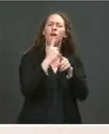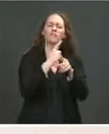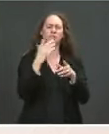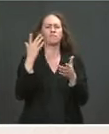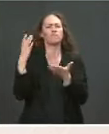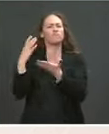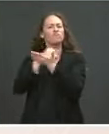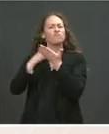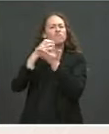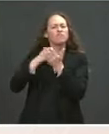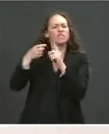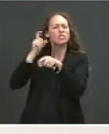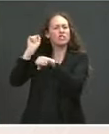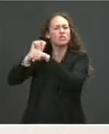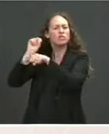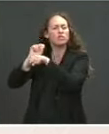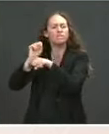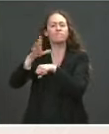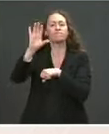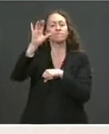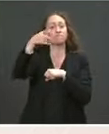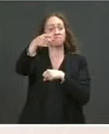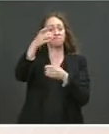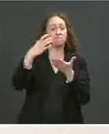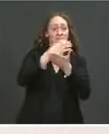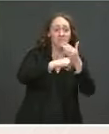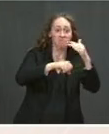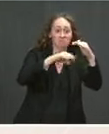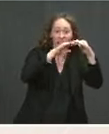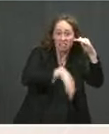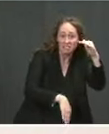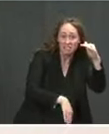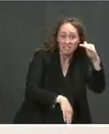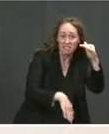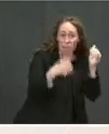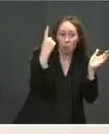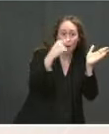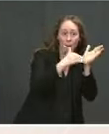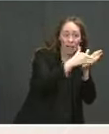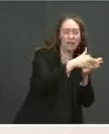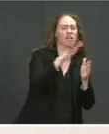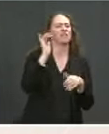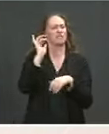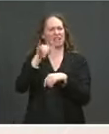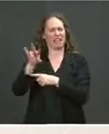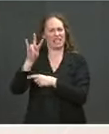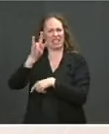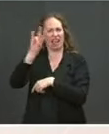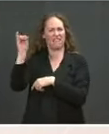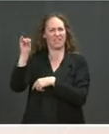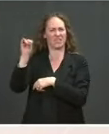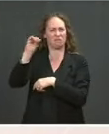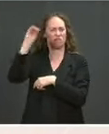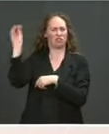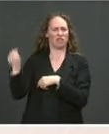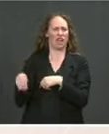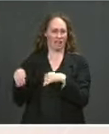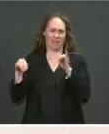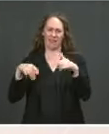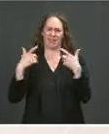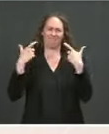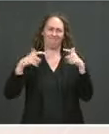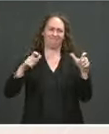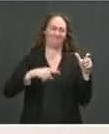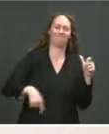making less than $1 million a year, about 70% of their income comes from wages. But